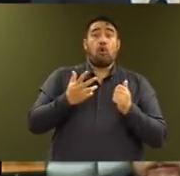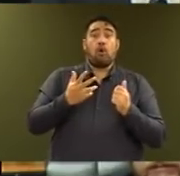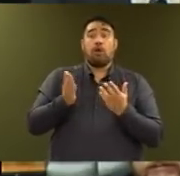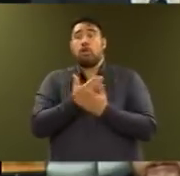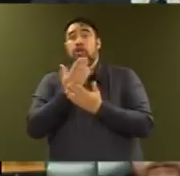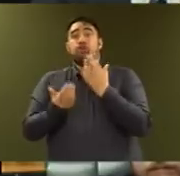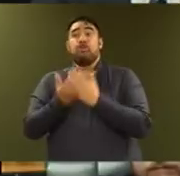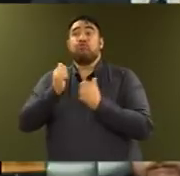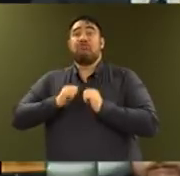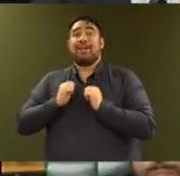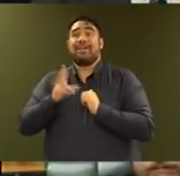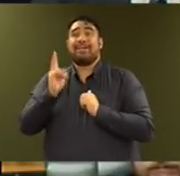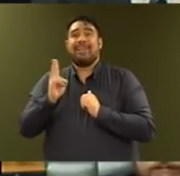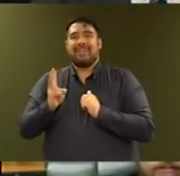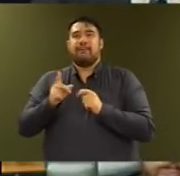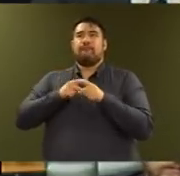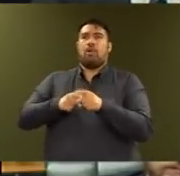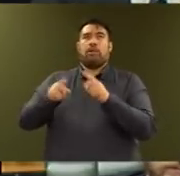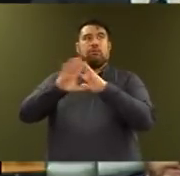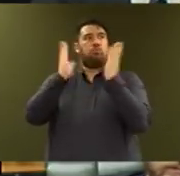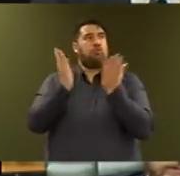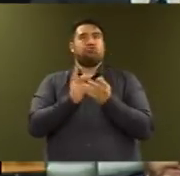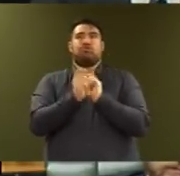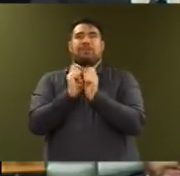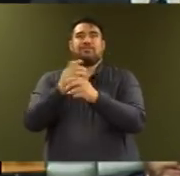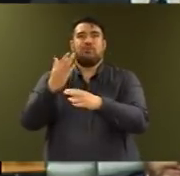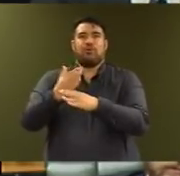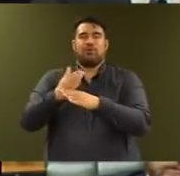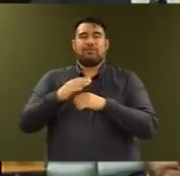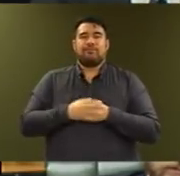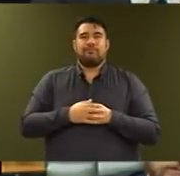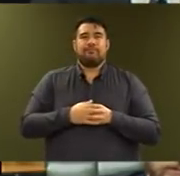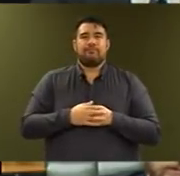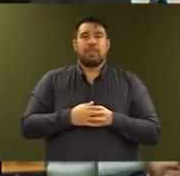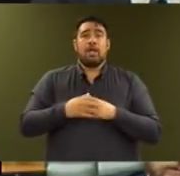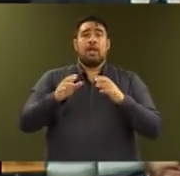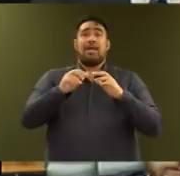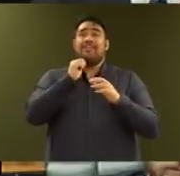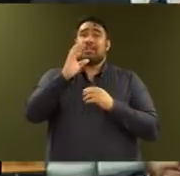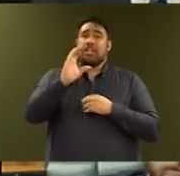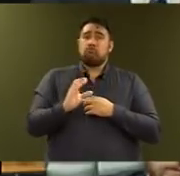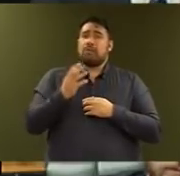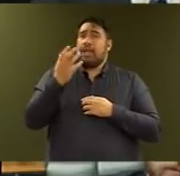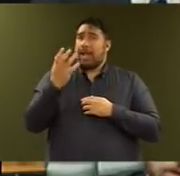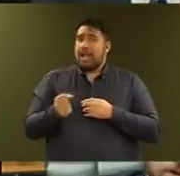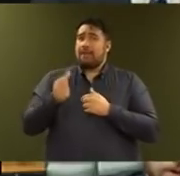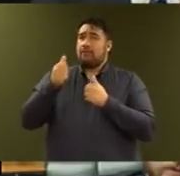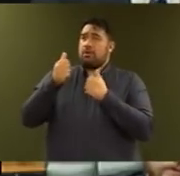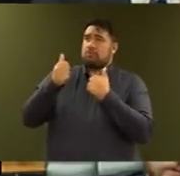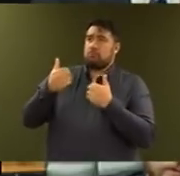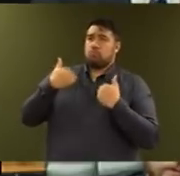work changes. The most prosperous countries in the world tend to be those that invest the most in education.